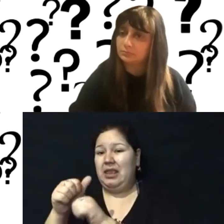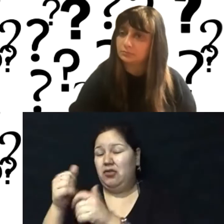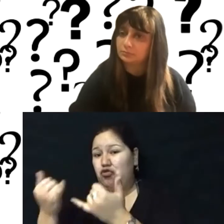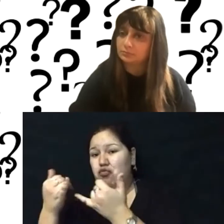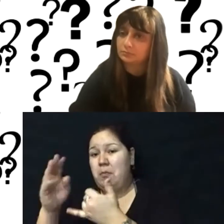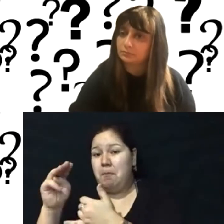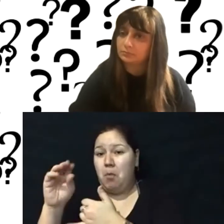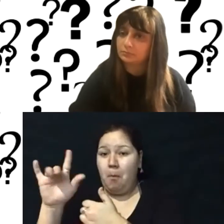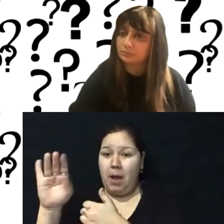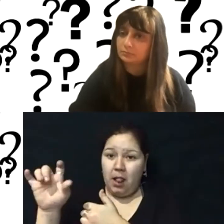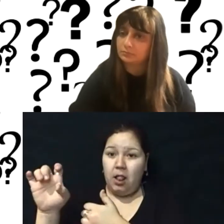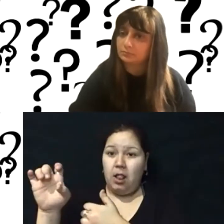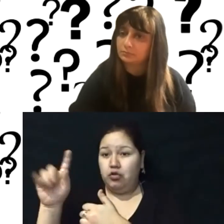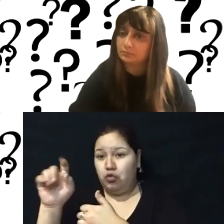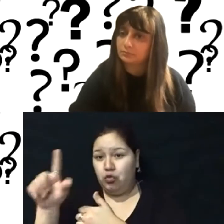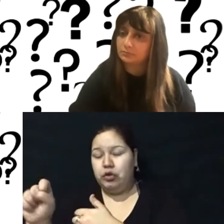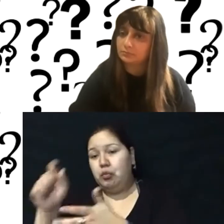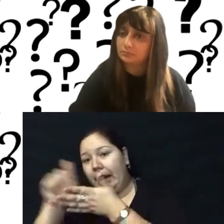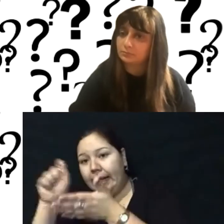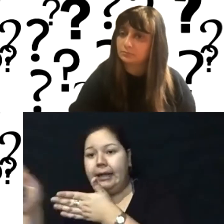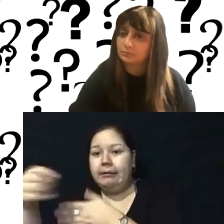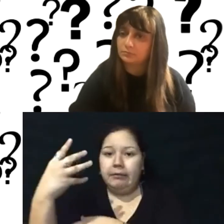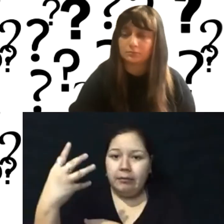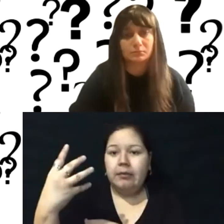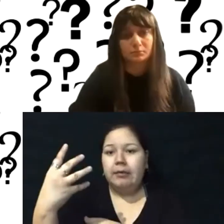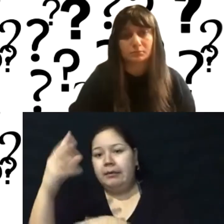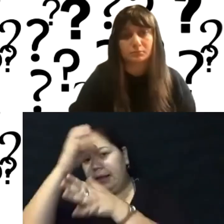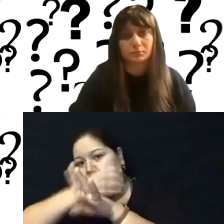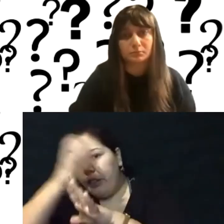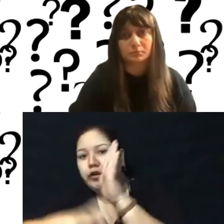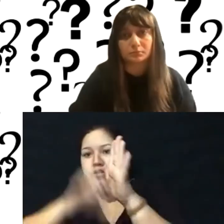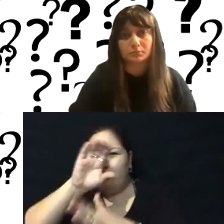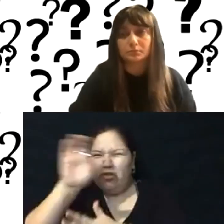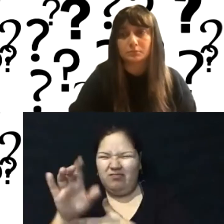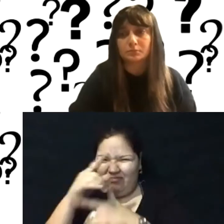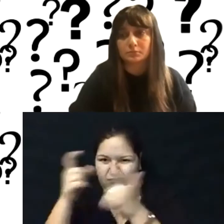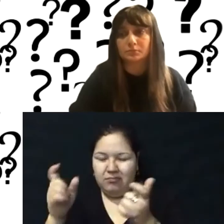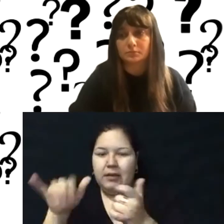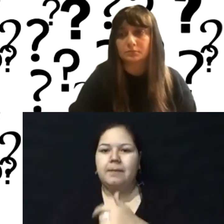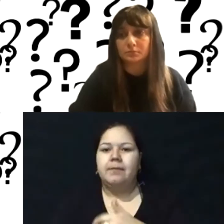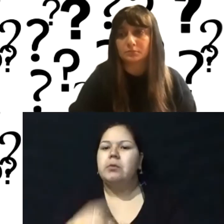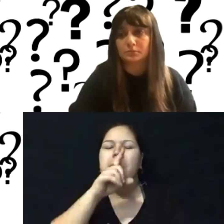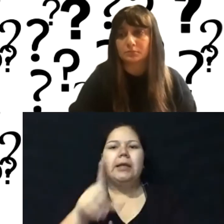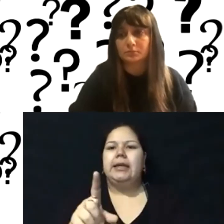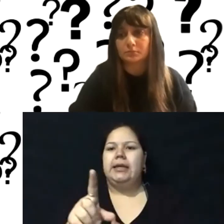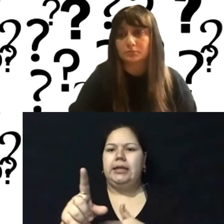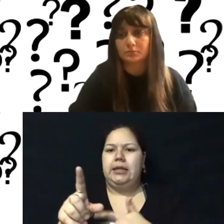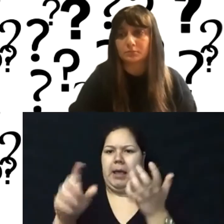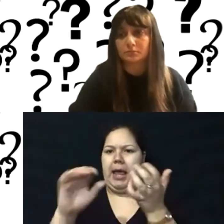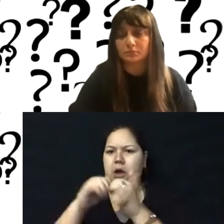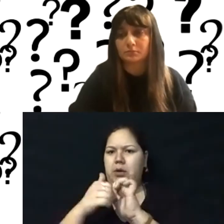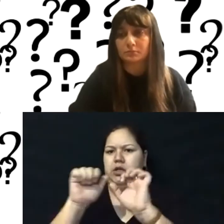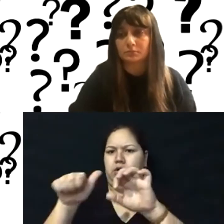video, photo, calendaring, and zooming. So really notable platforms offering innovations of the trends towards touch-based mobile